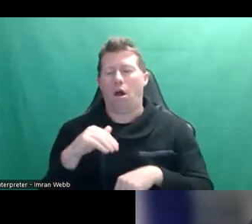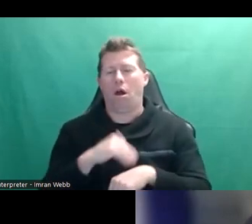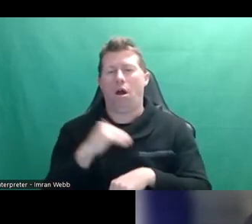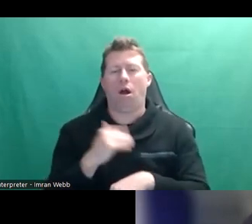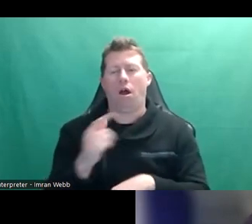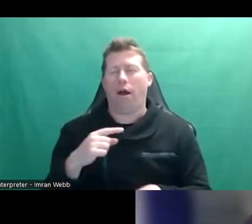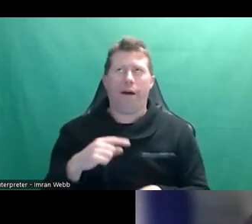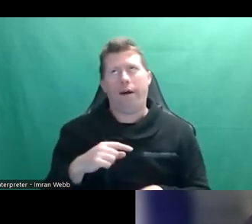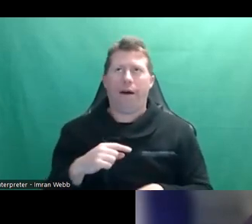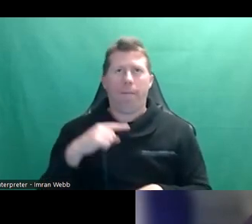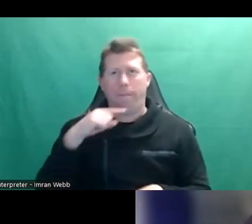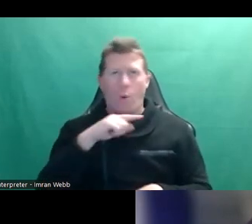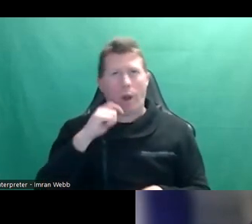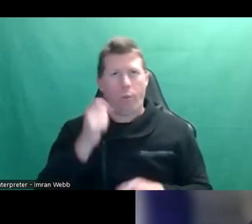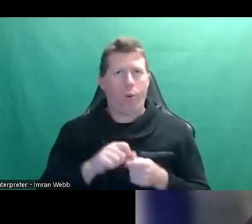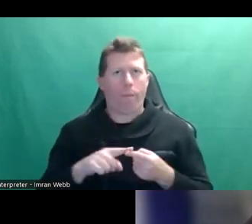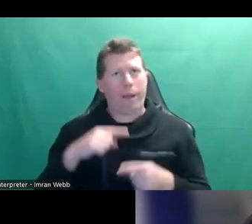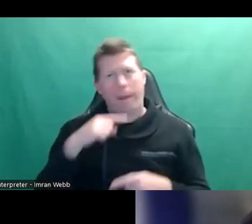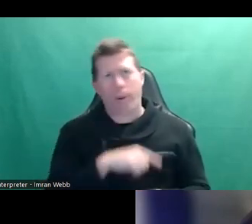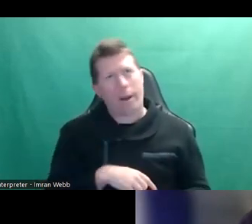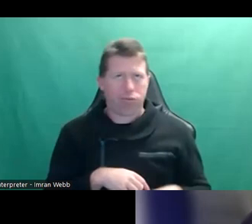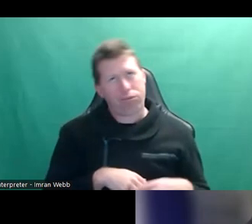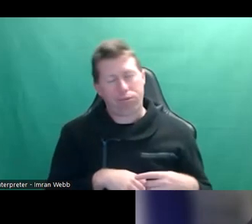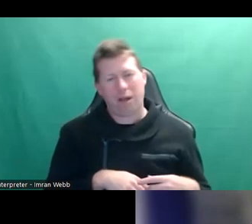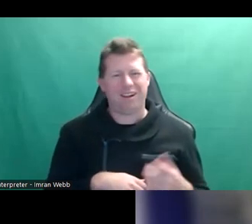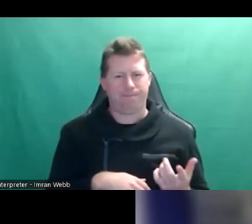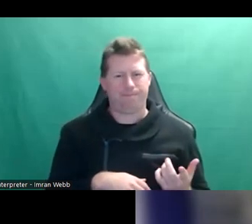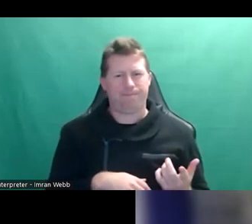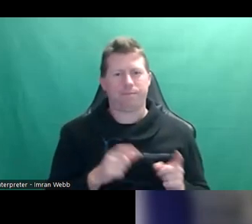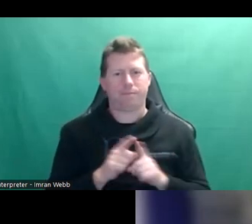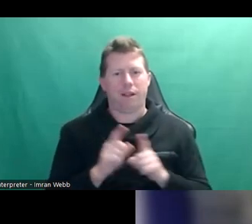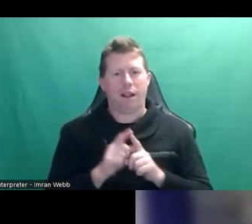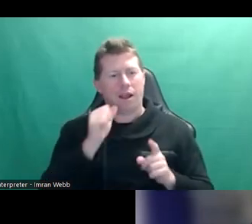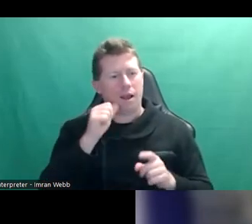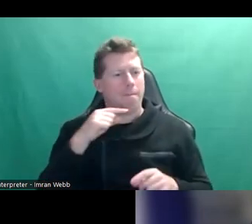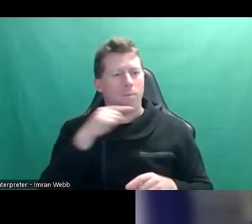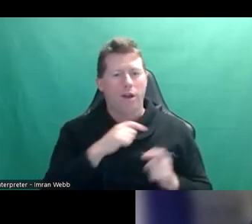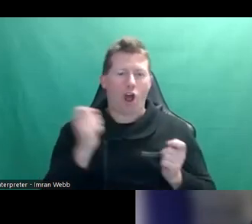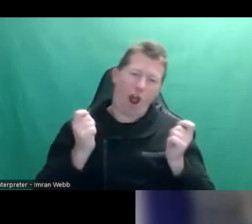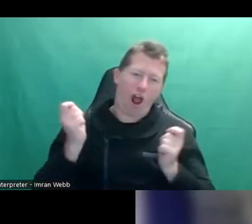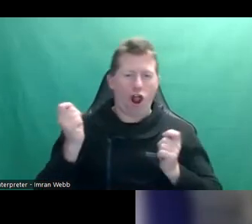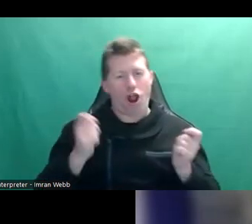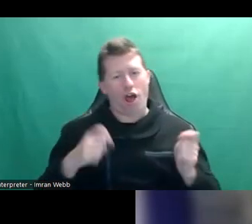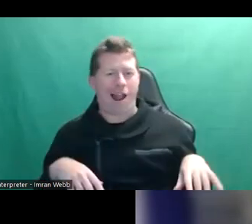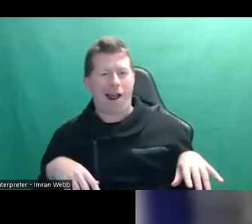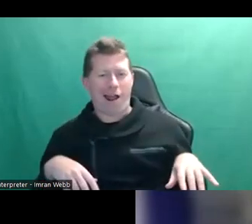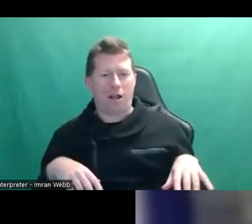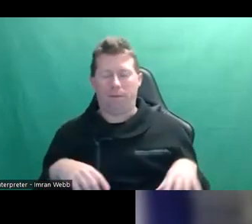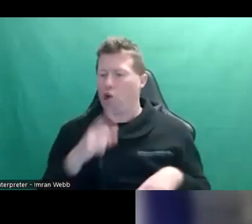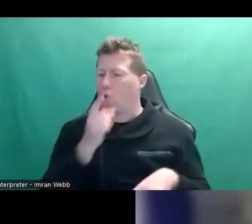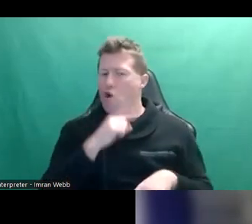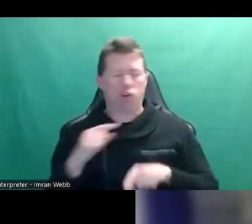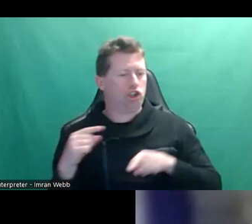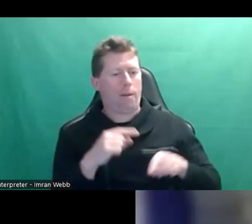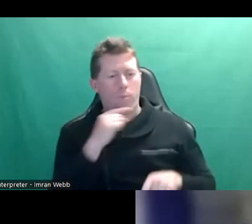to, you know, make faces or crack jokes about the way a girl looks, but not the other way around.